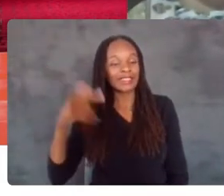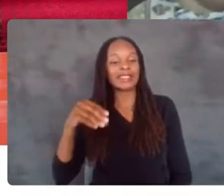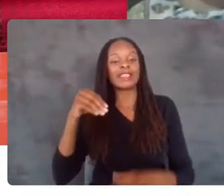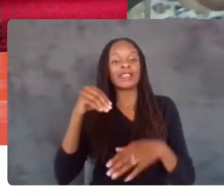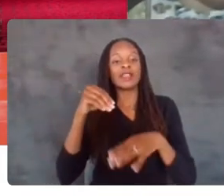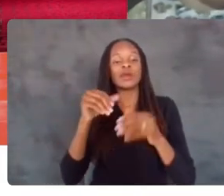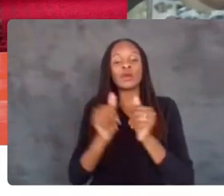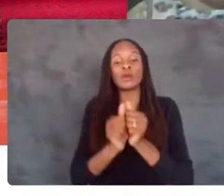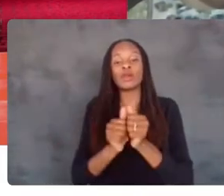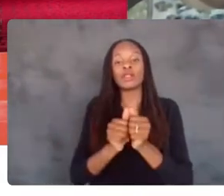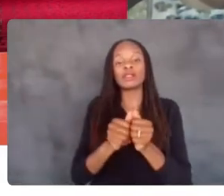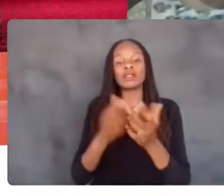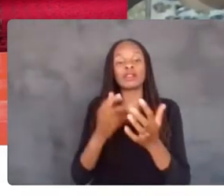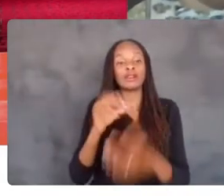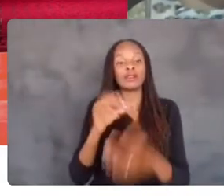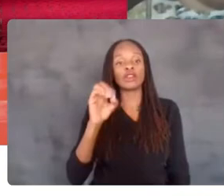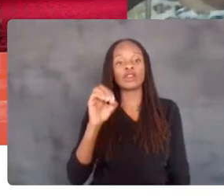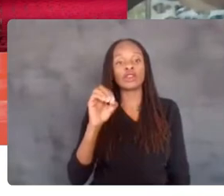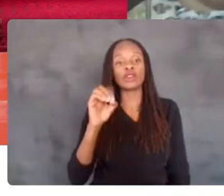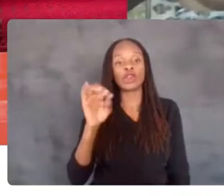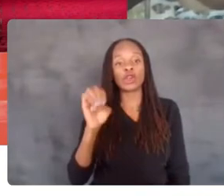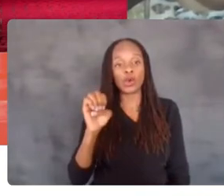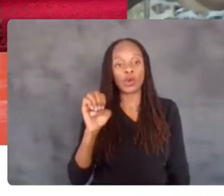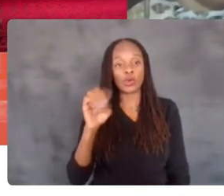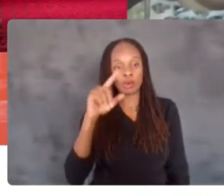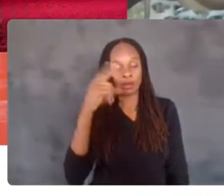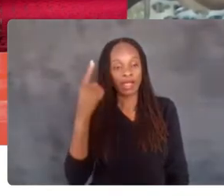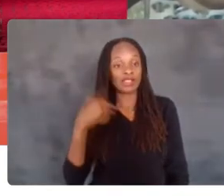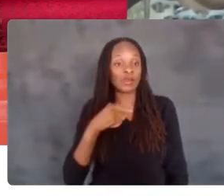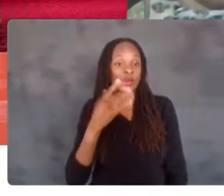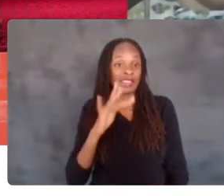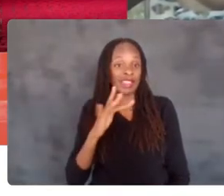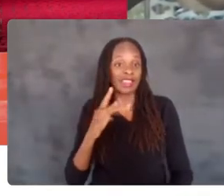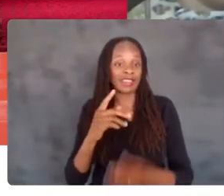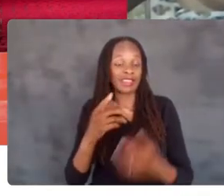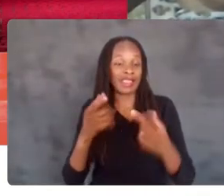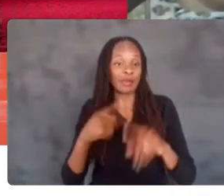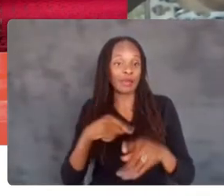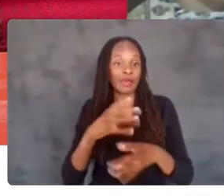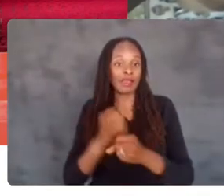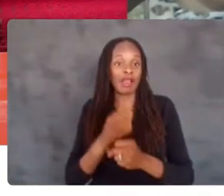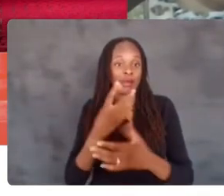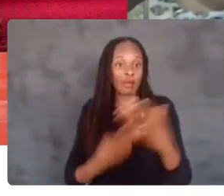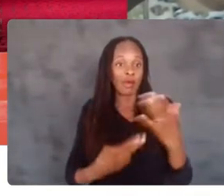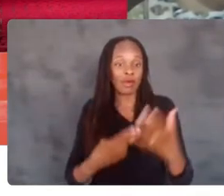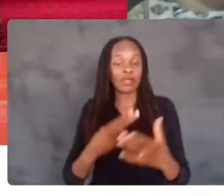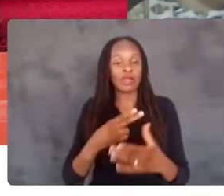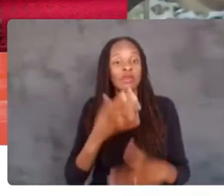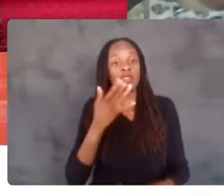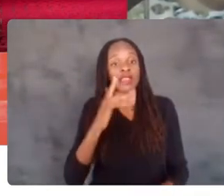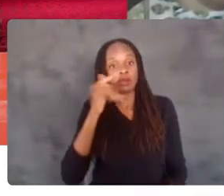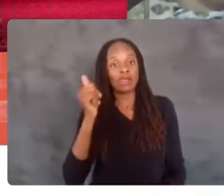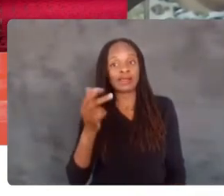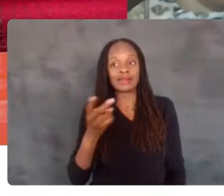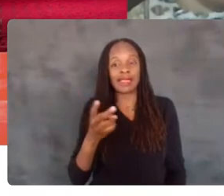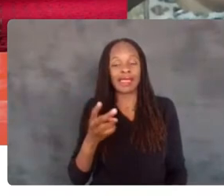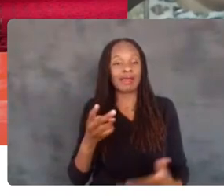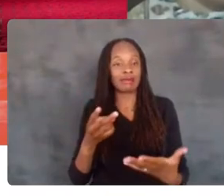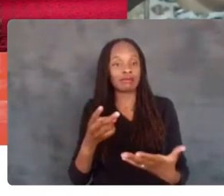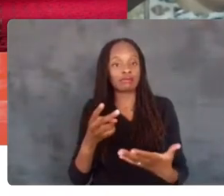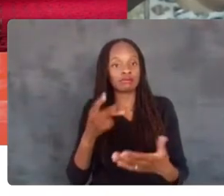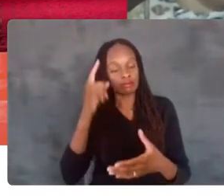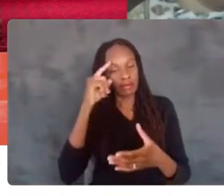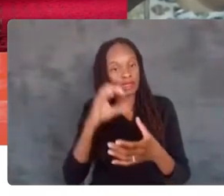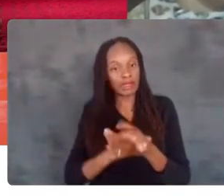So we lucked out when we got both of them. But really, it's because they believe in inclusion and they believe